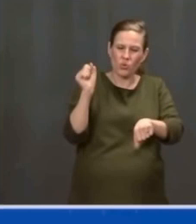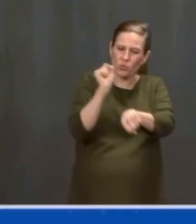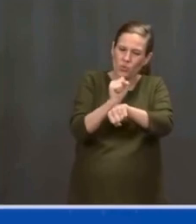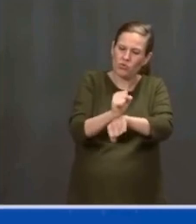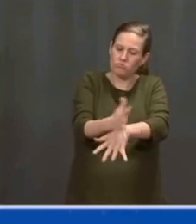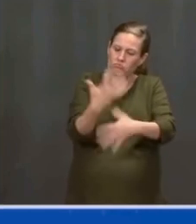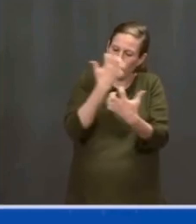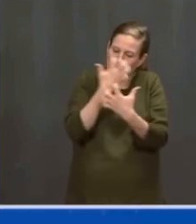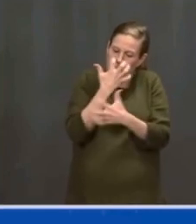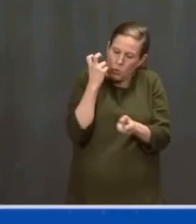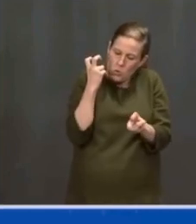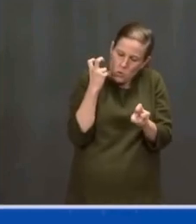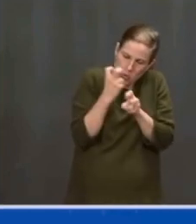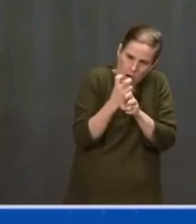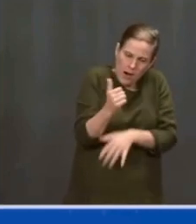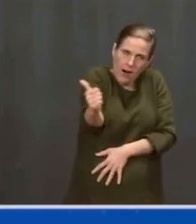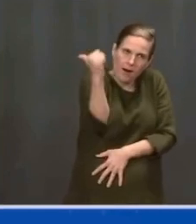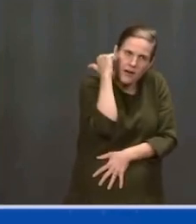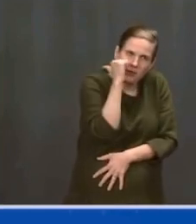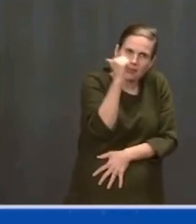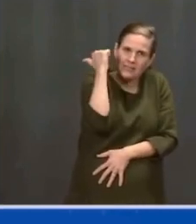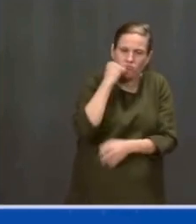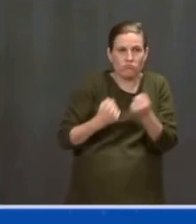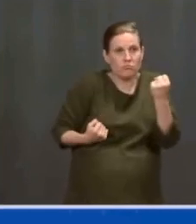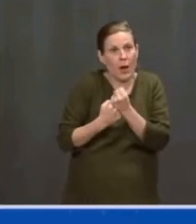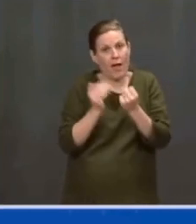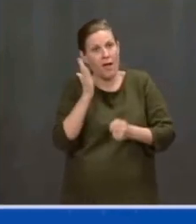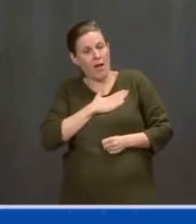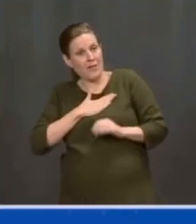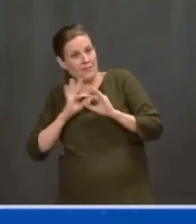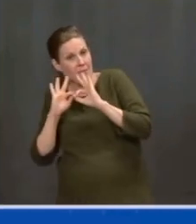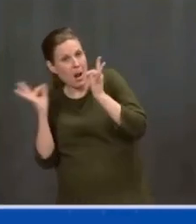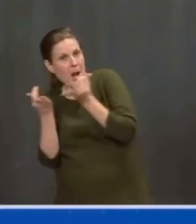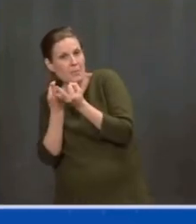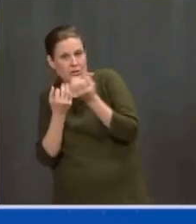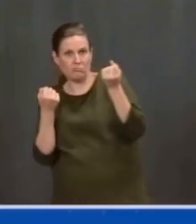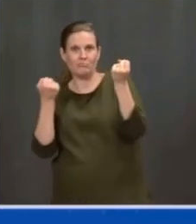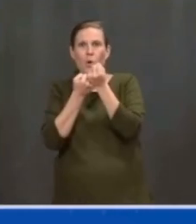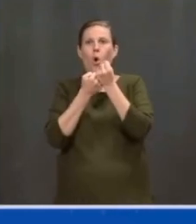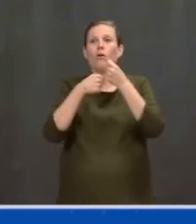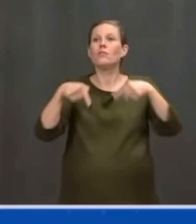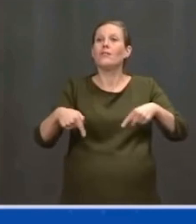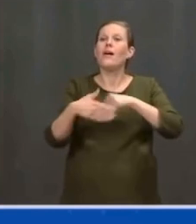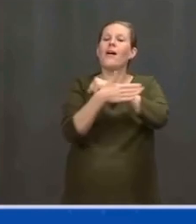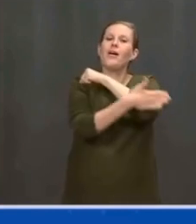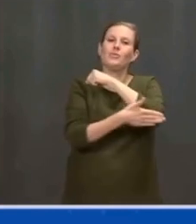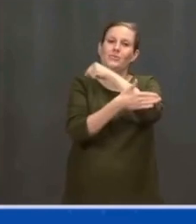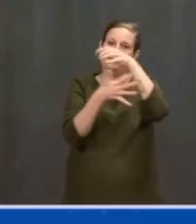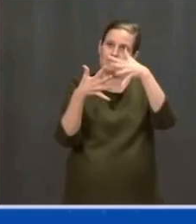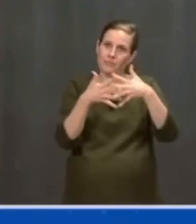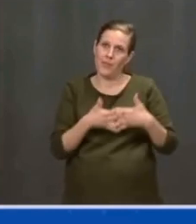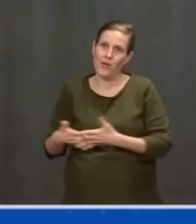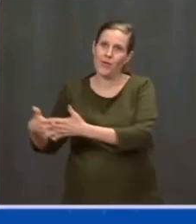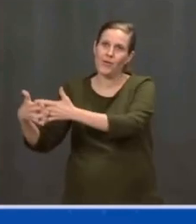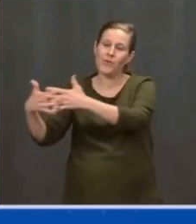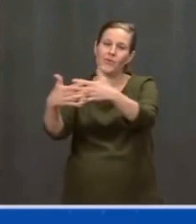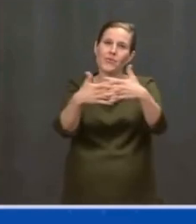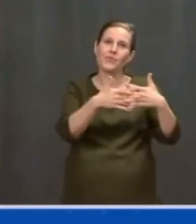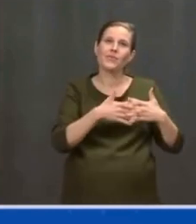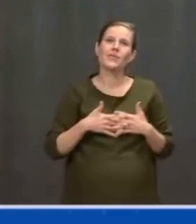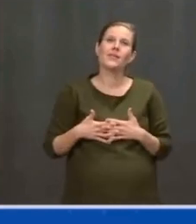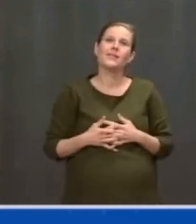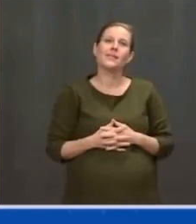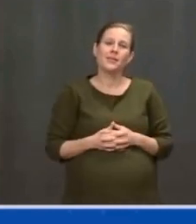they love. The country that, in fact, which on the day I was elected was in